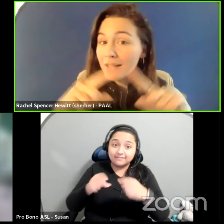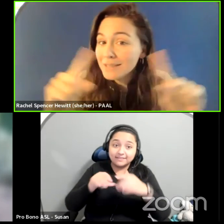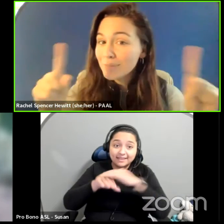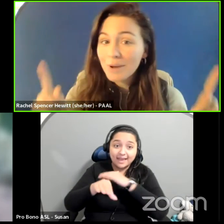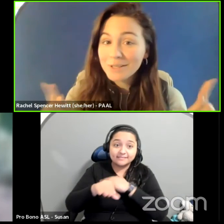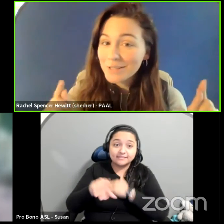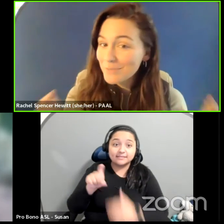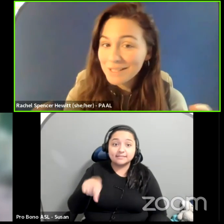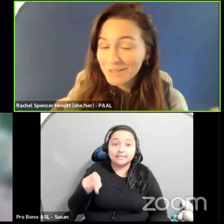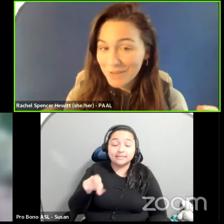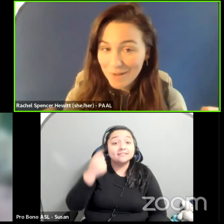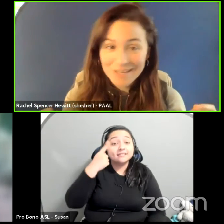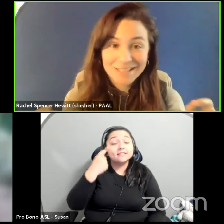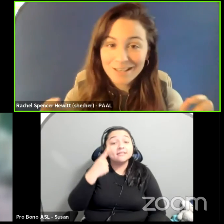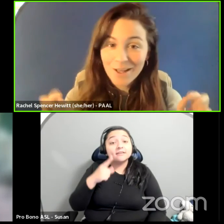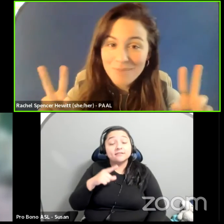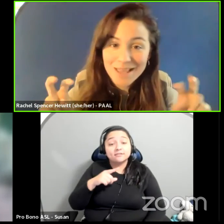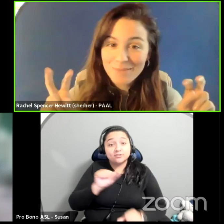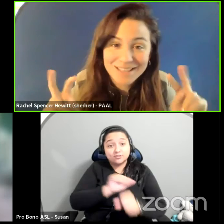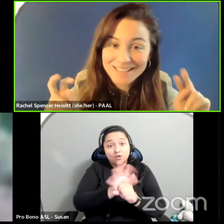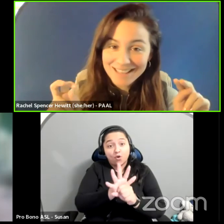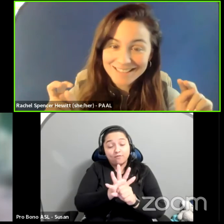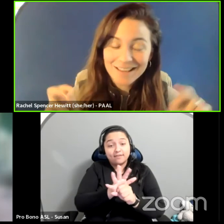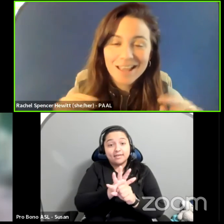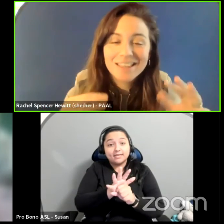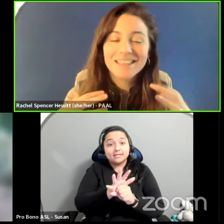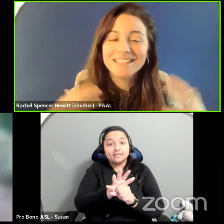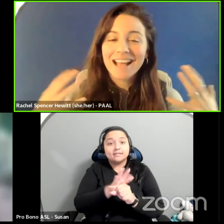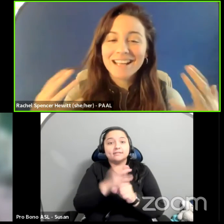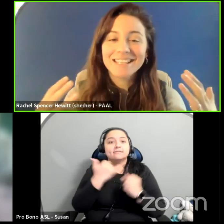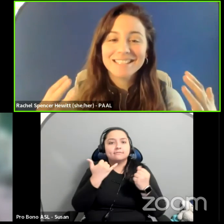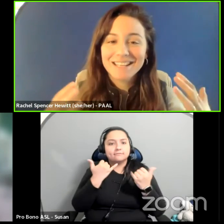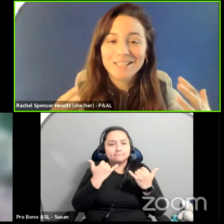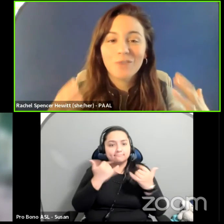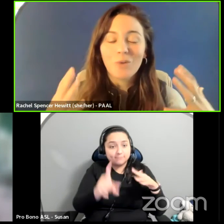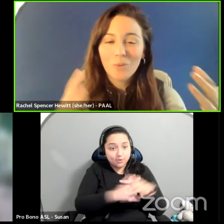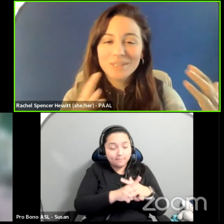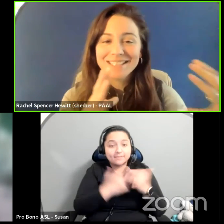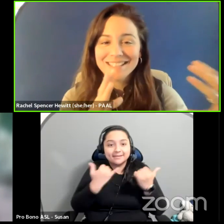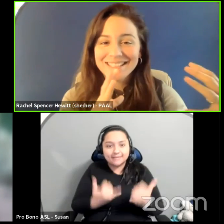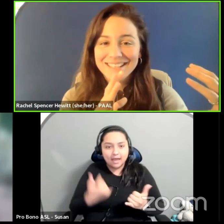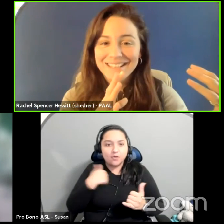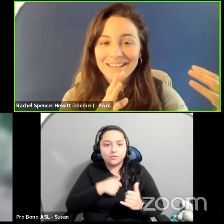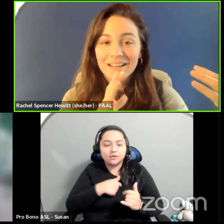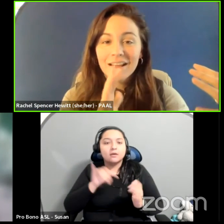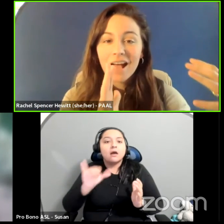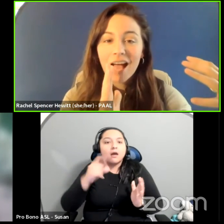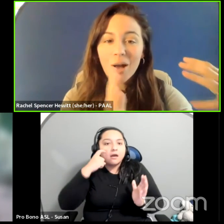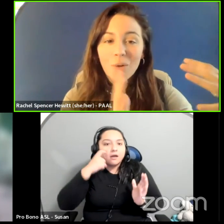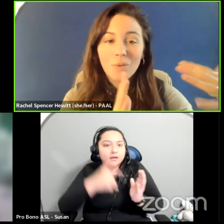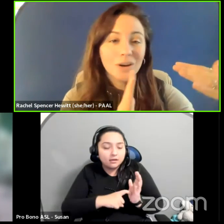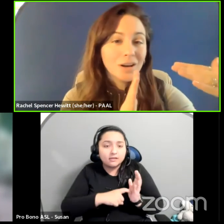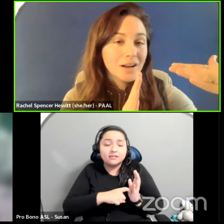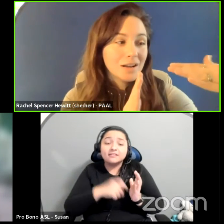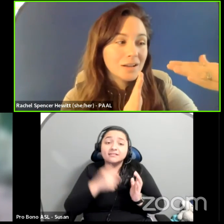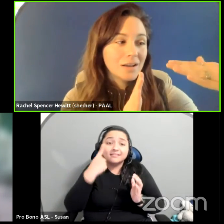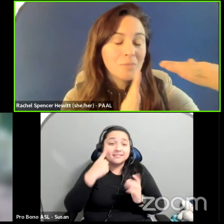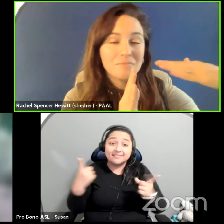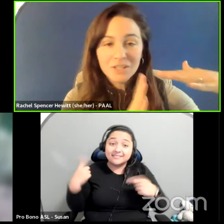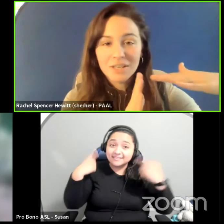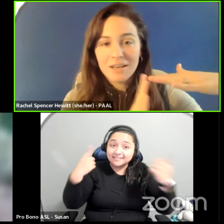just brought to the mainstream? It did not make them exist, that these access needs have always existed. Our,